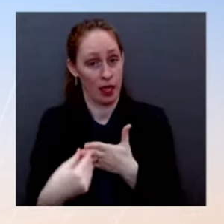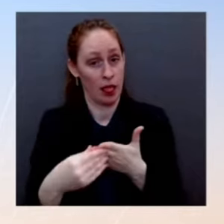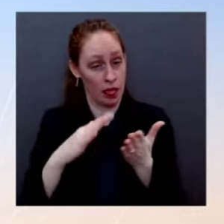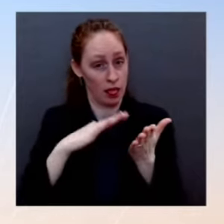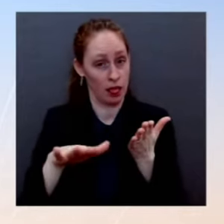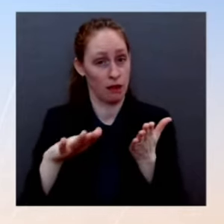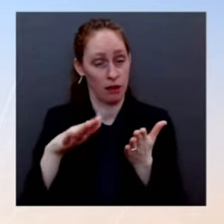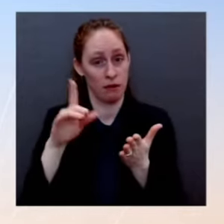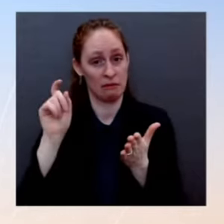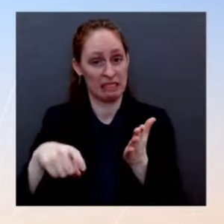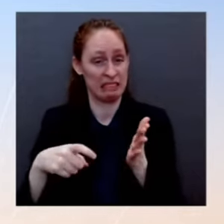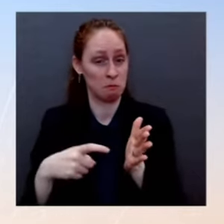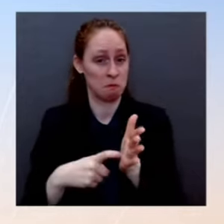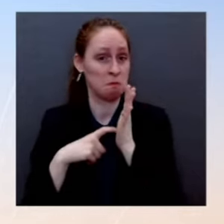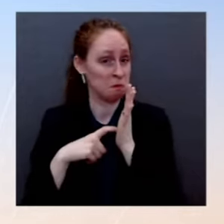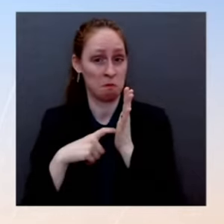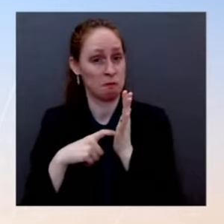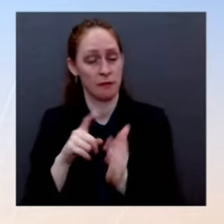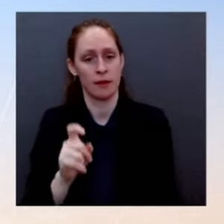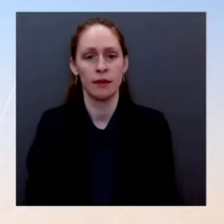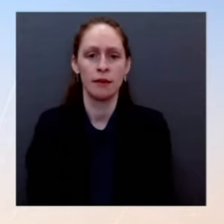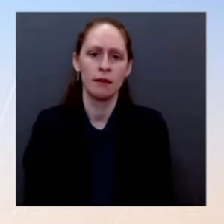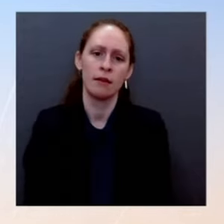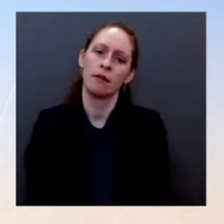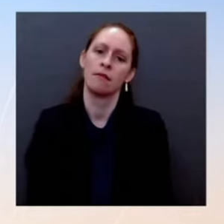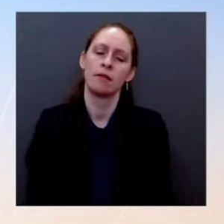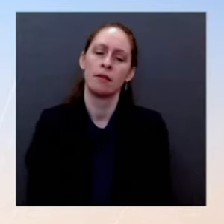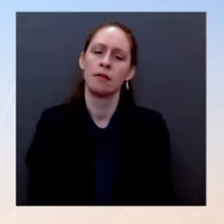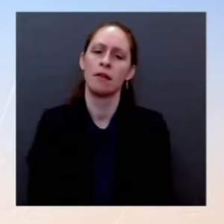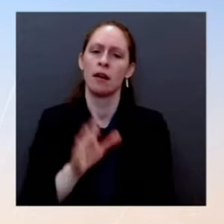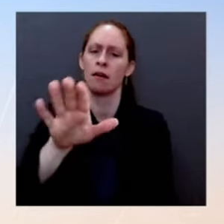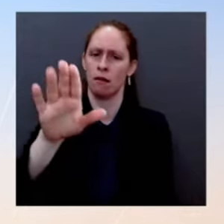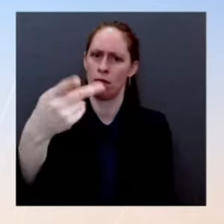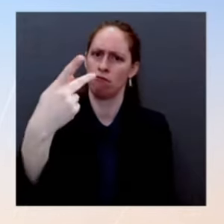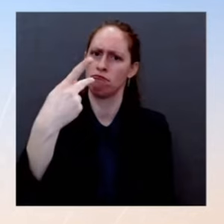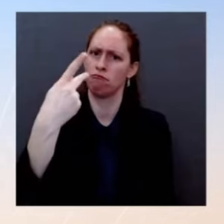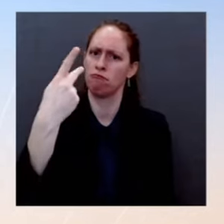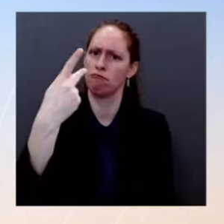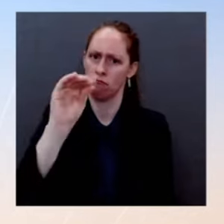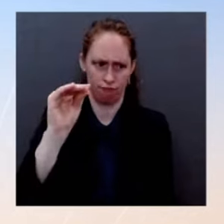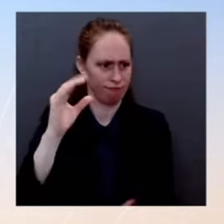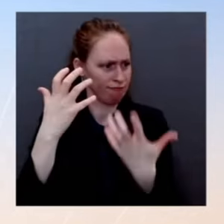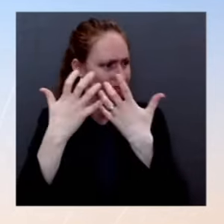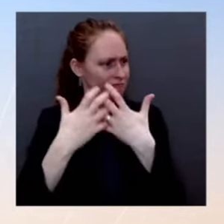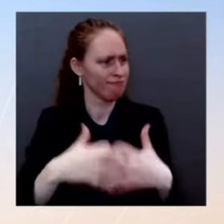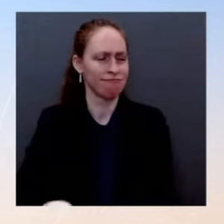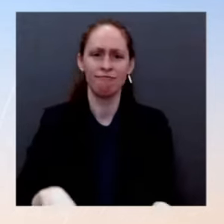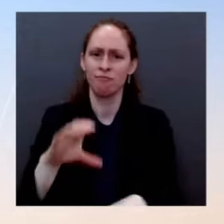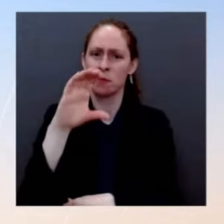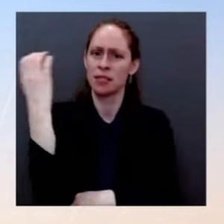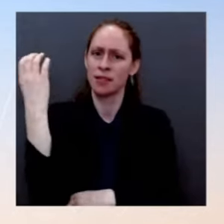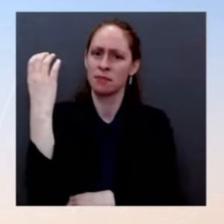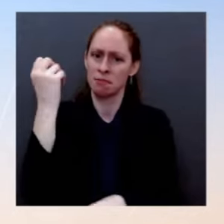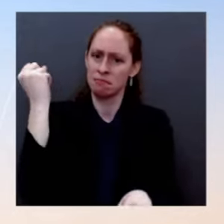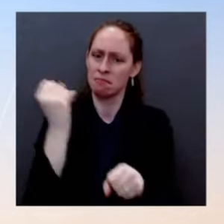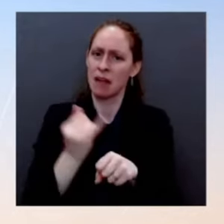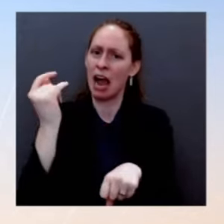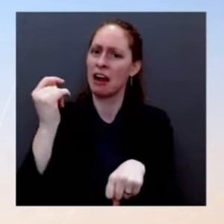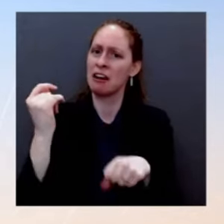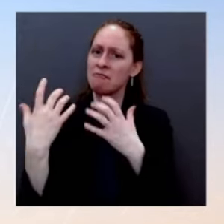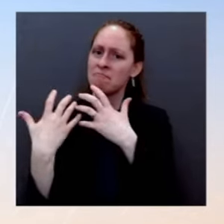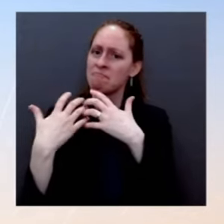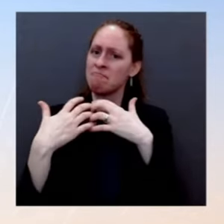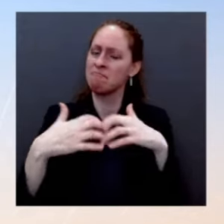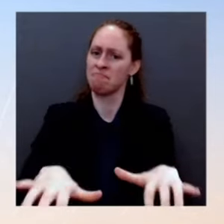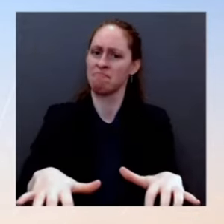99 percent of packages on time in advance of Christmas. And they also, their leaders have also said they're eager to take on this challenge. So we welcome that.